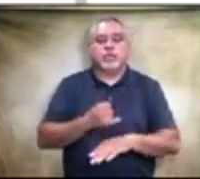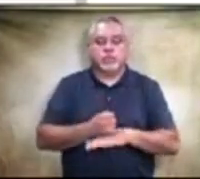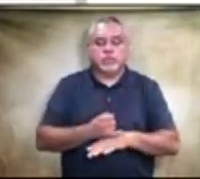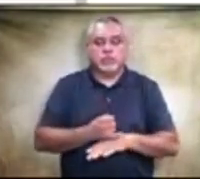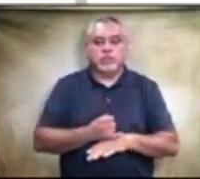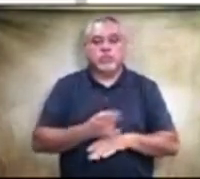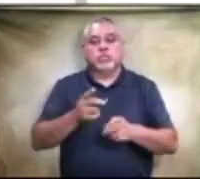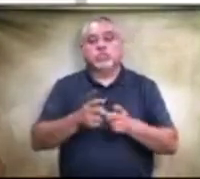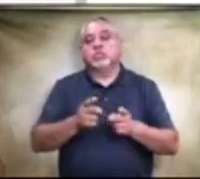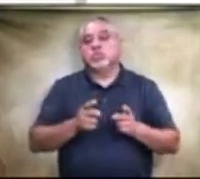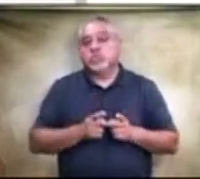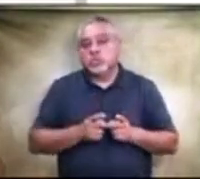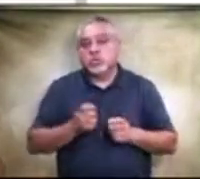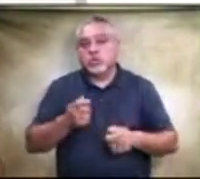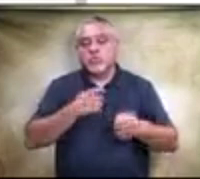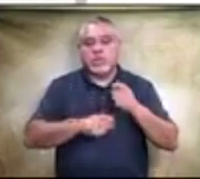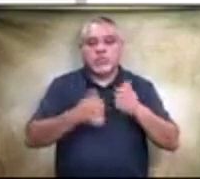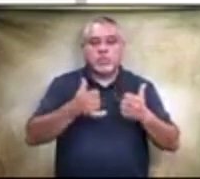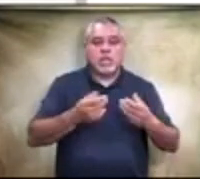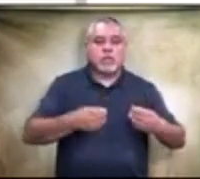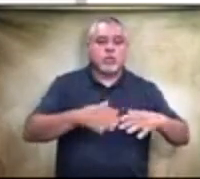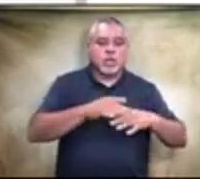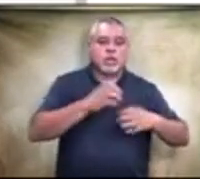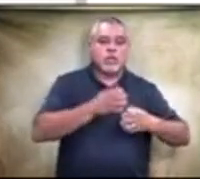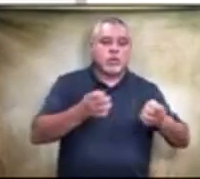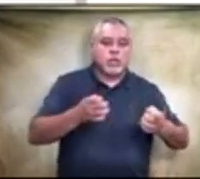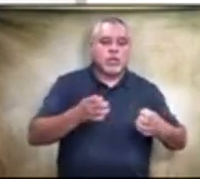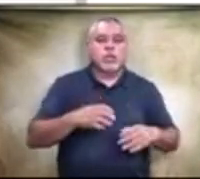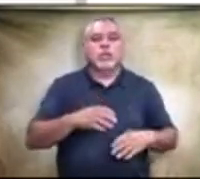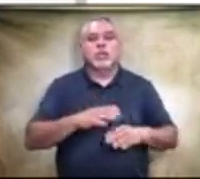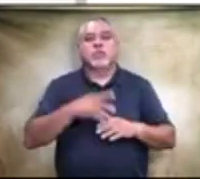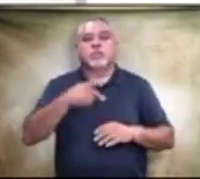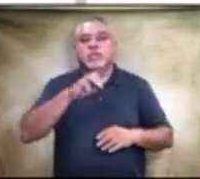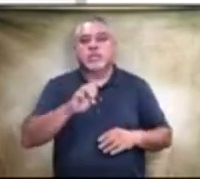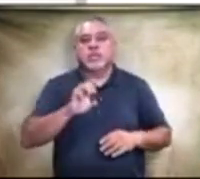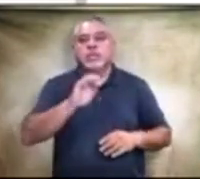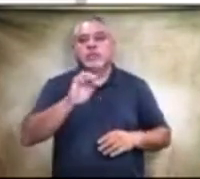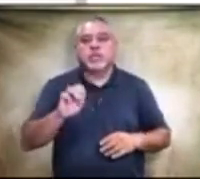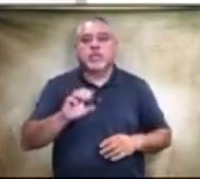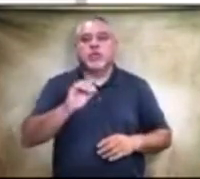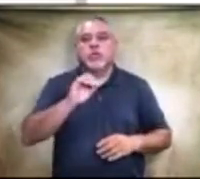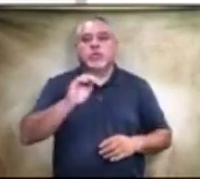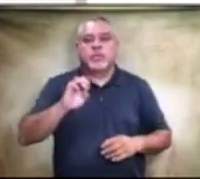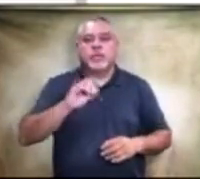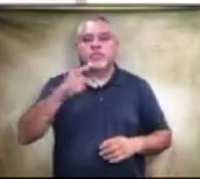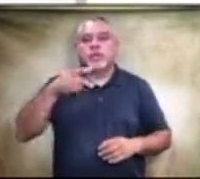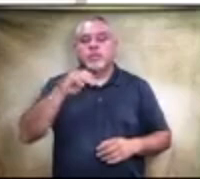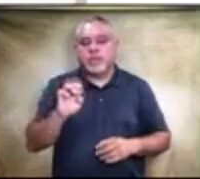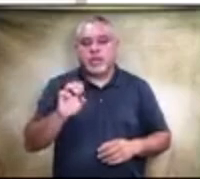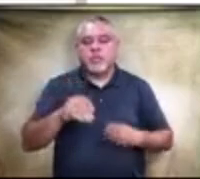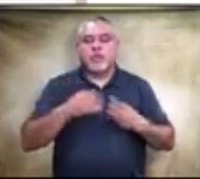is looking to replace playground equipment at pce bme bte ome and pme and provide shade